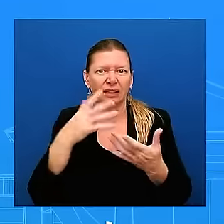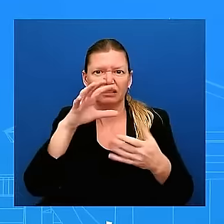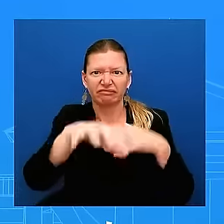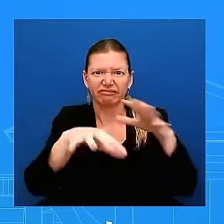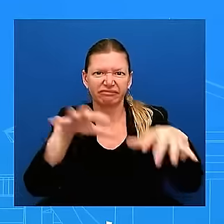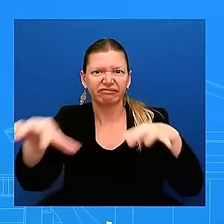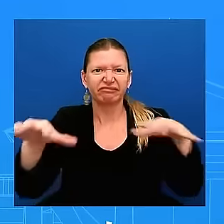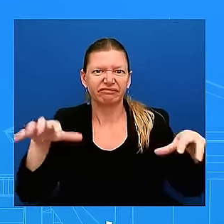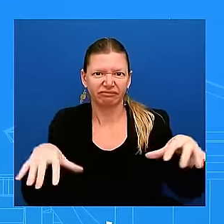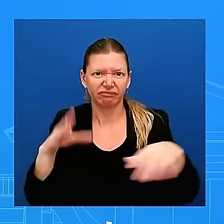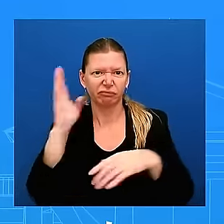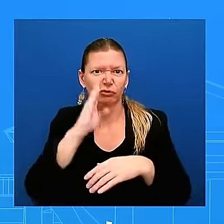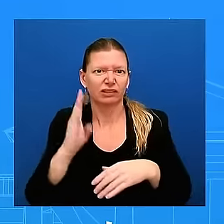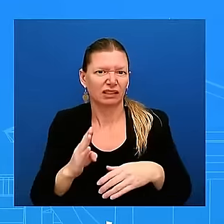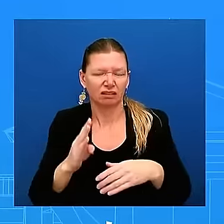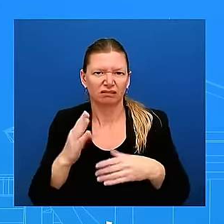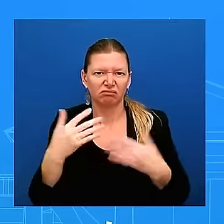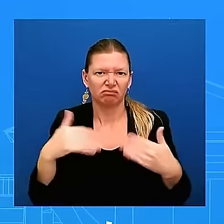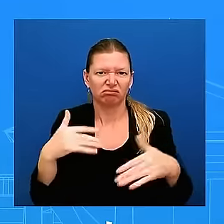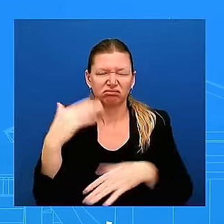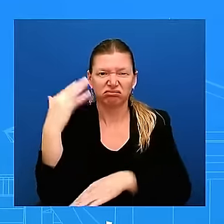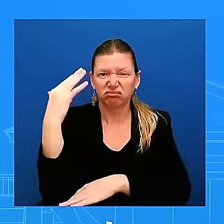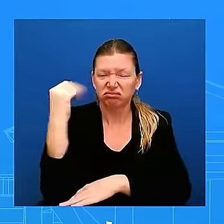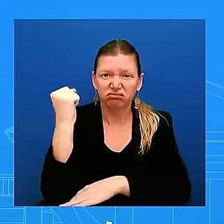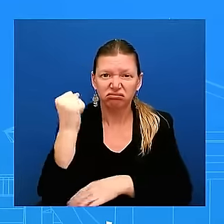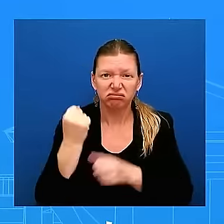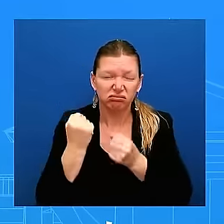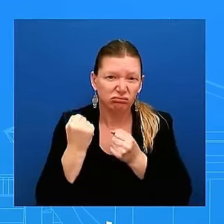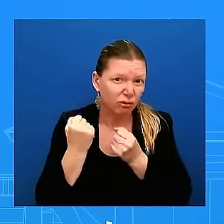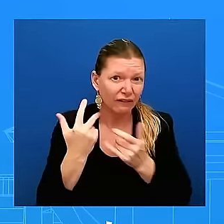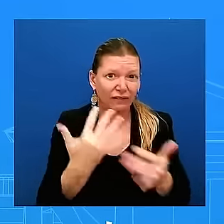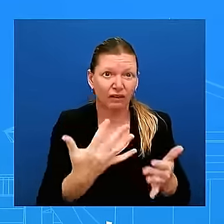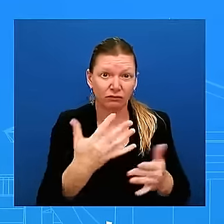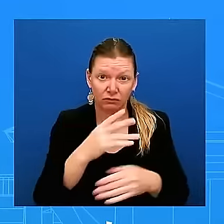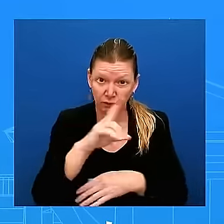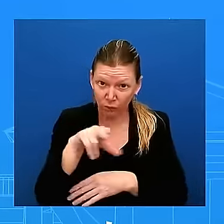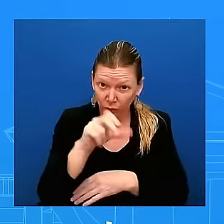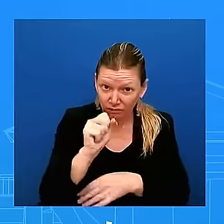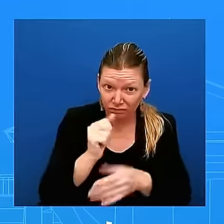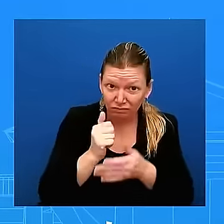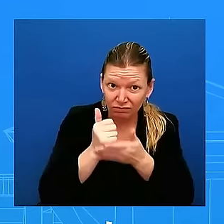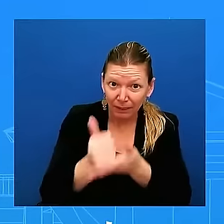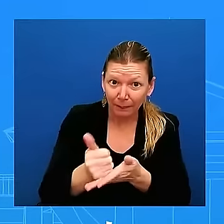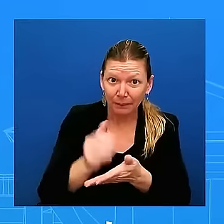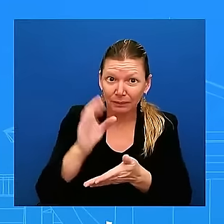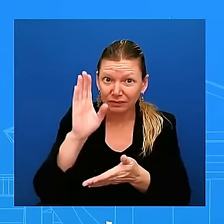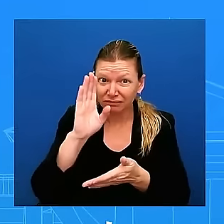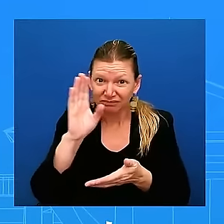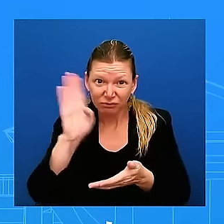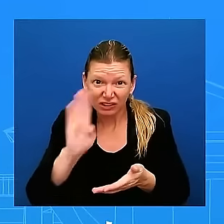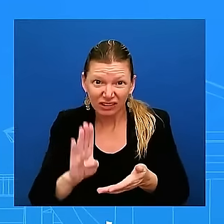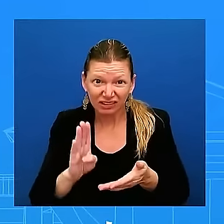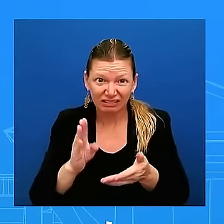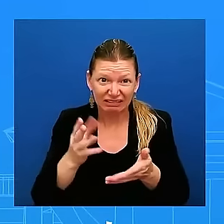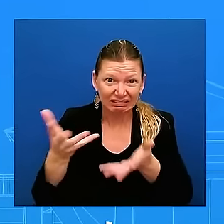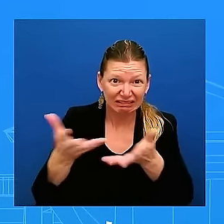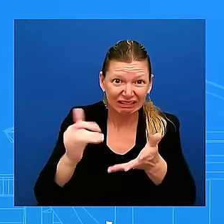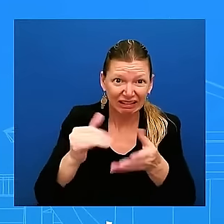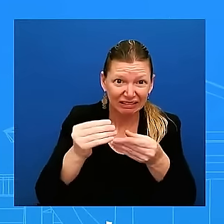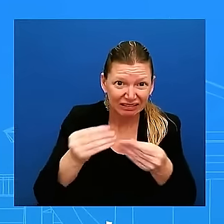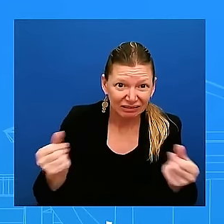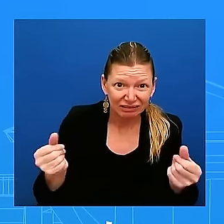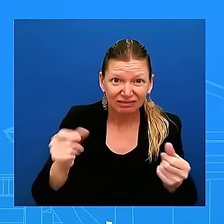brazil to help with the situation and uh help to mitigate the problem in the future obviously our hearts go out to um